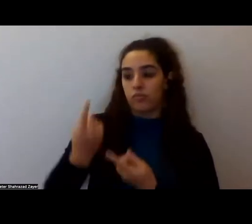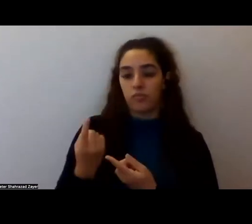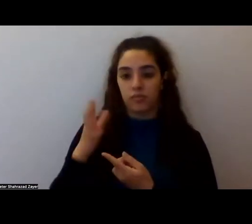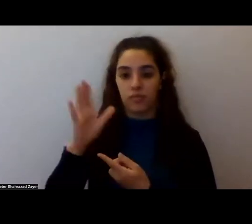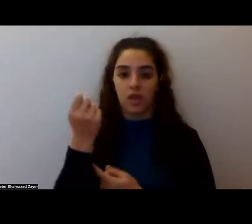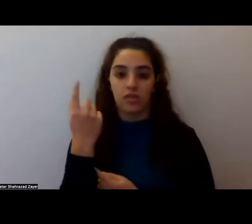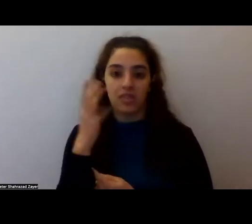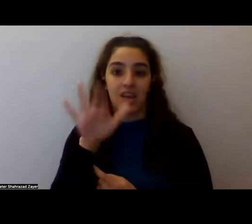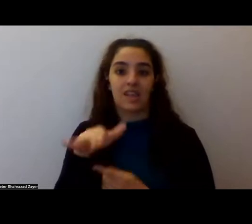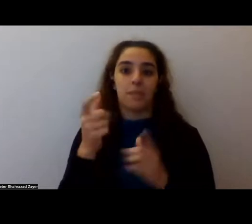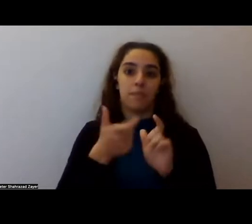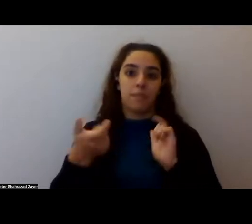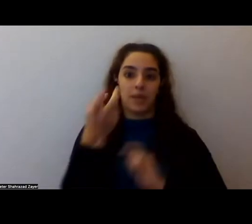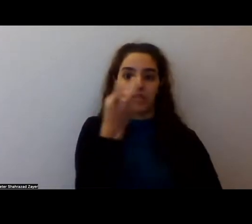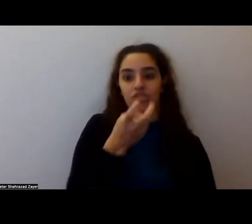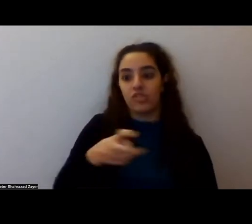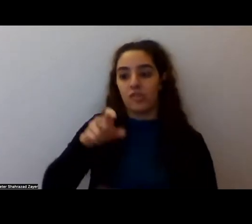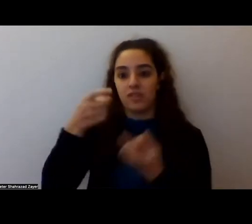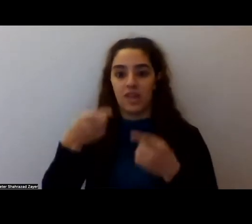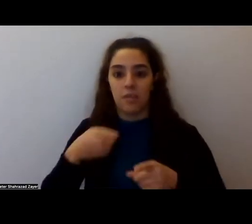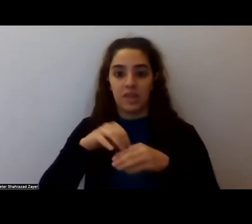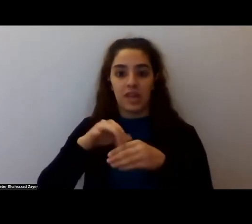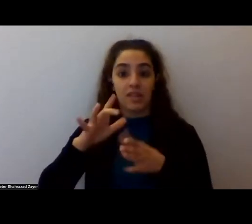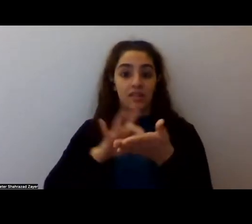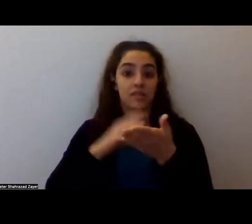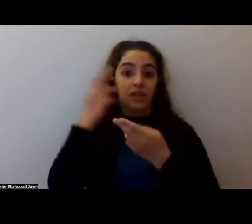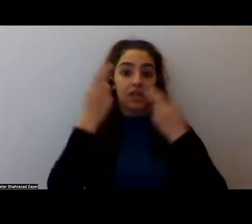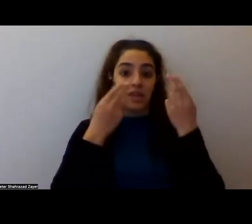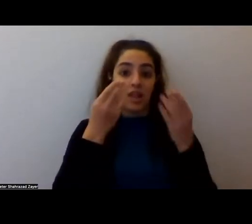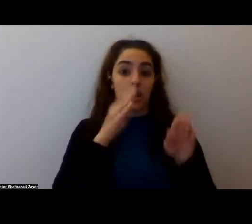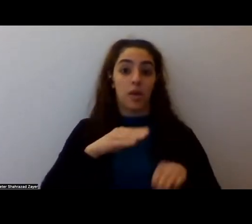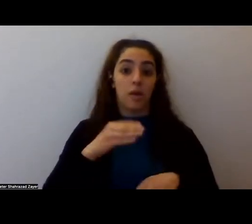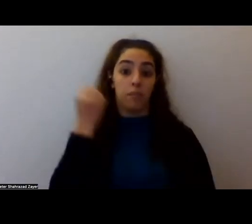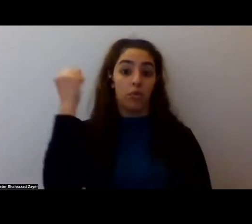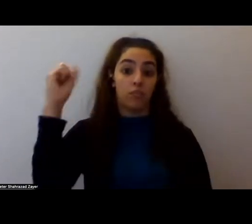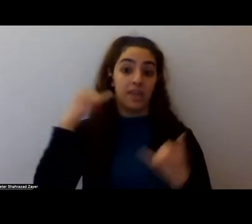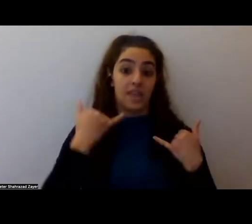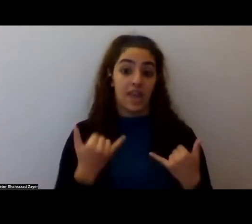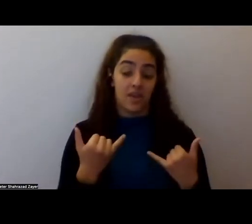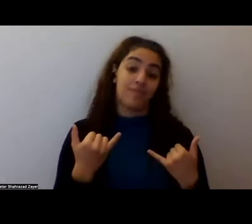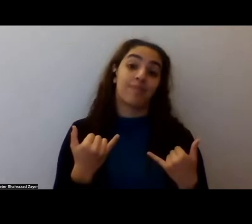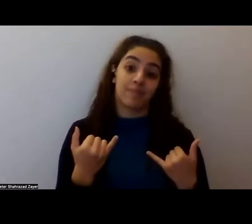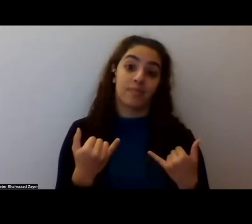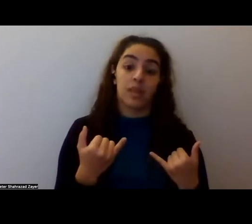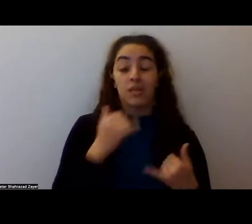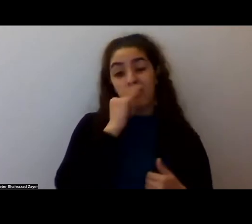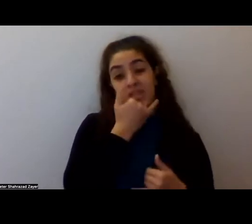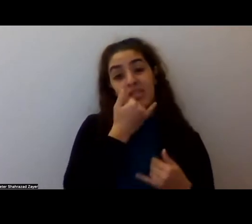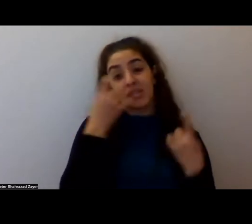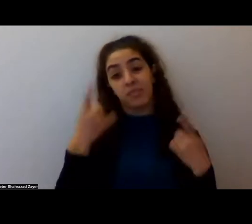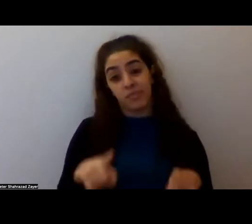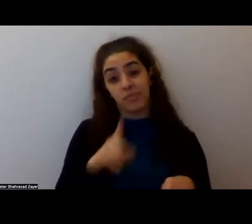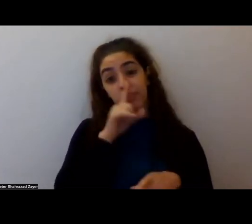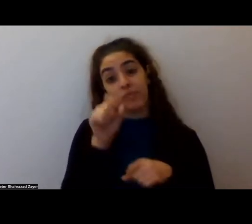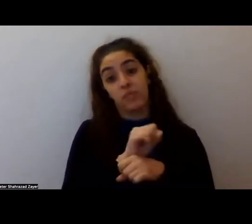a shift that is happening in the psychedelic movement. Um, albeit, you know, mistakes have been made. And I think that, um, the